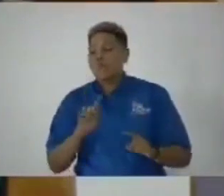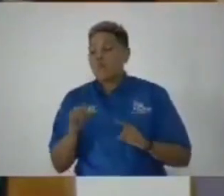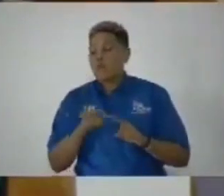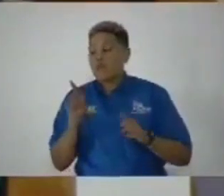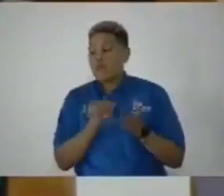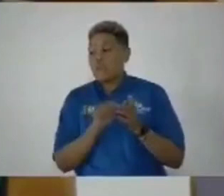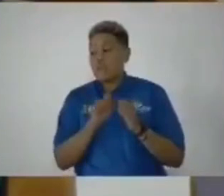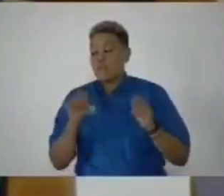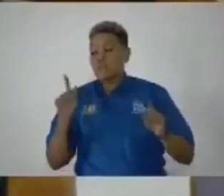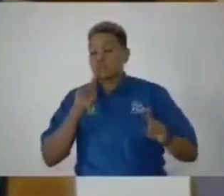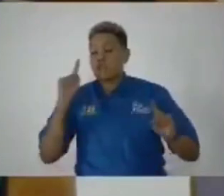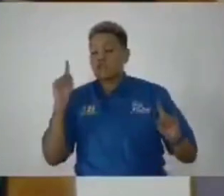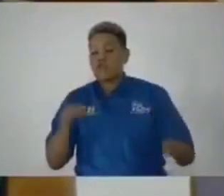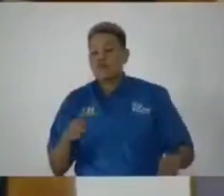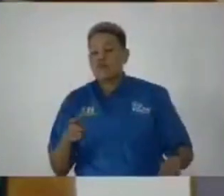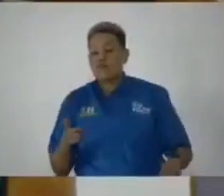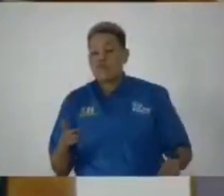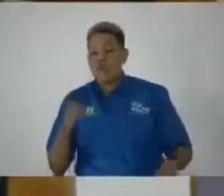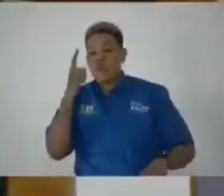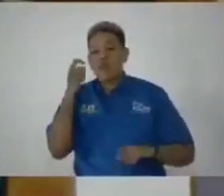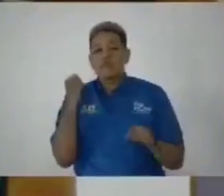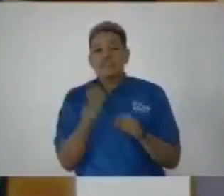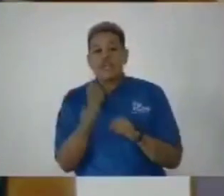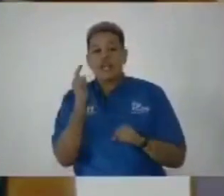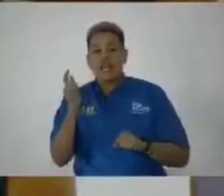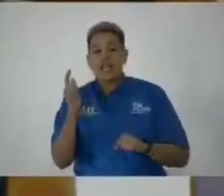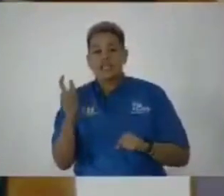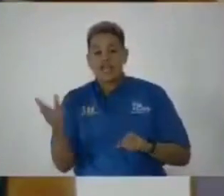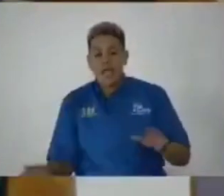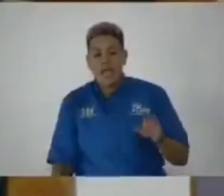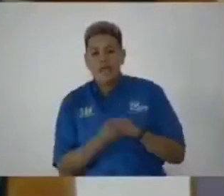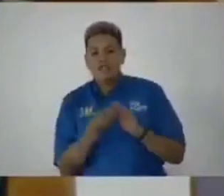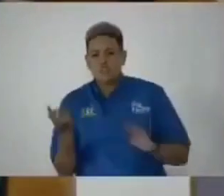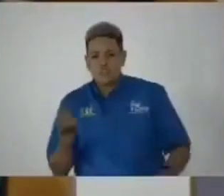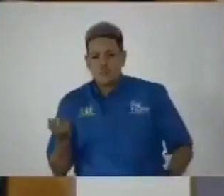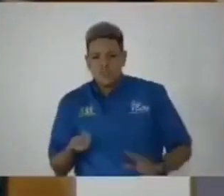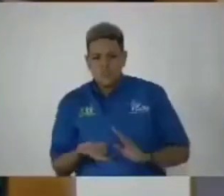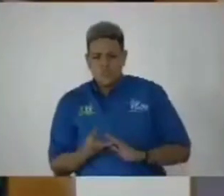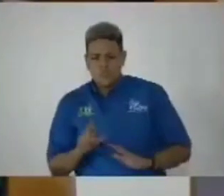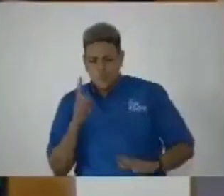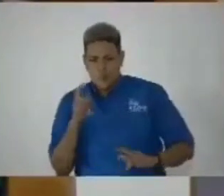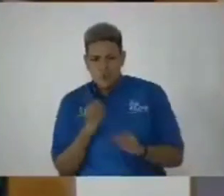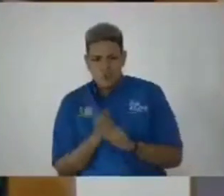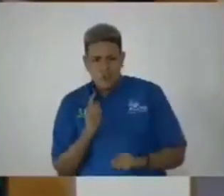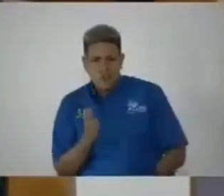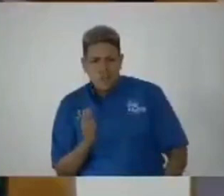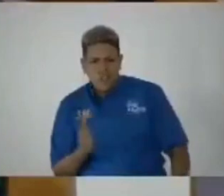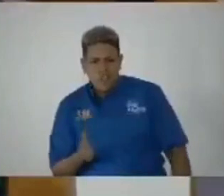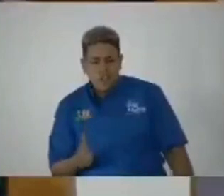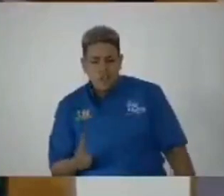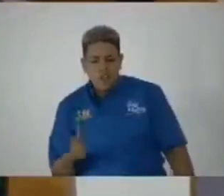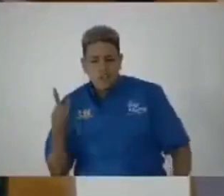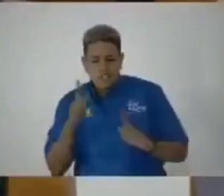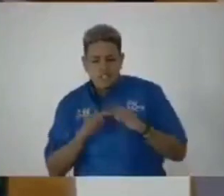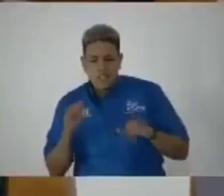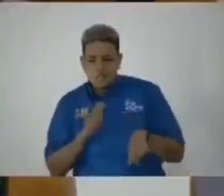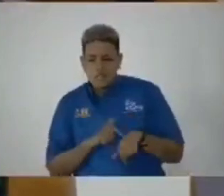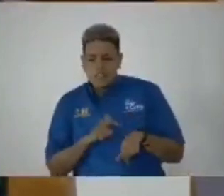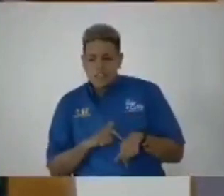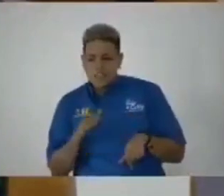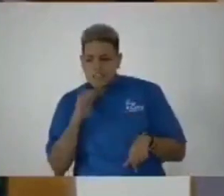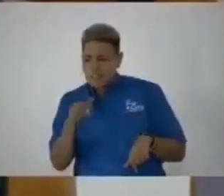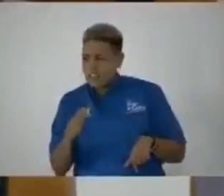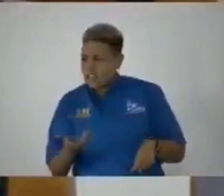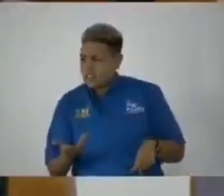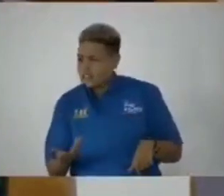publish a report and a year later revise it and at the same time not